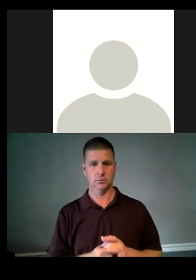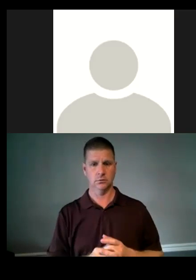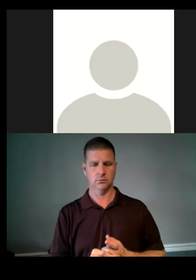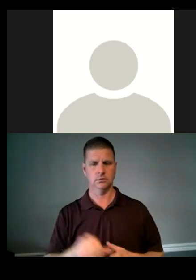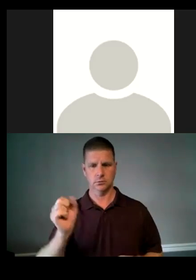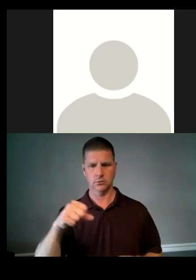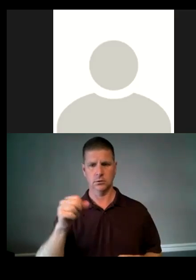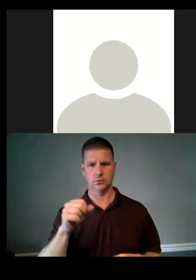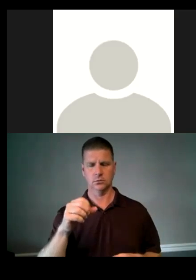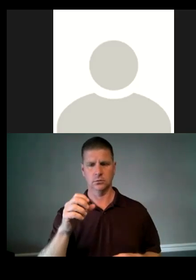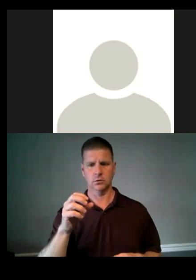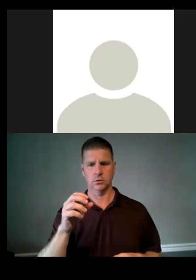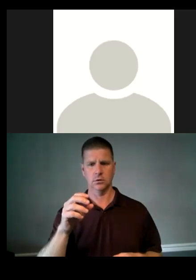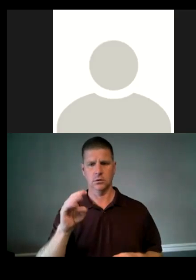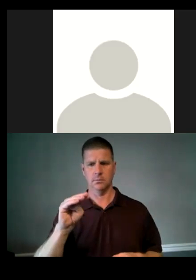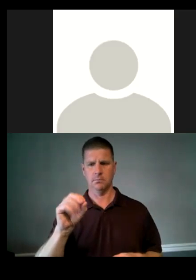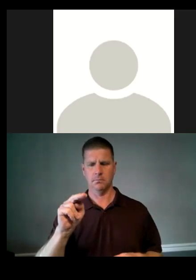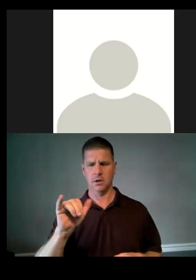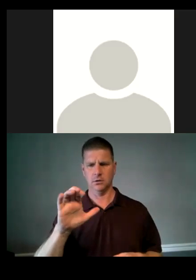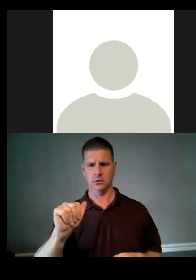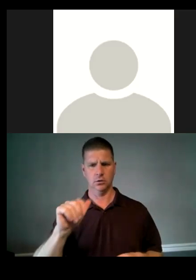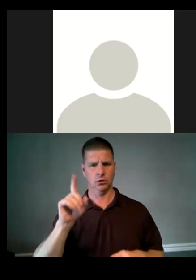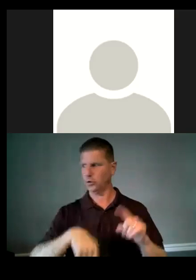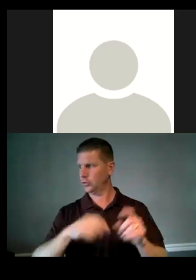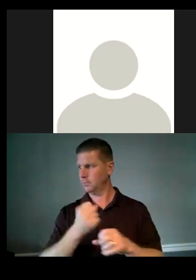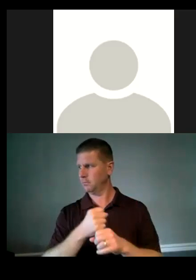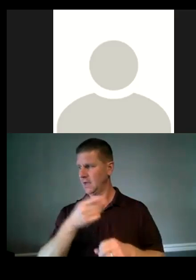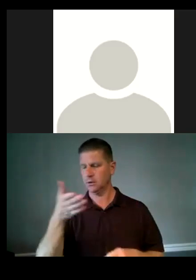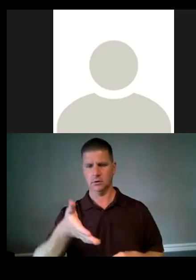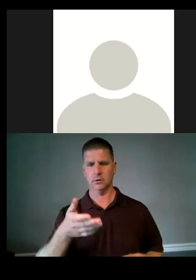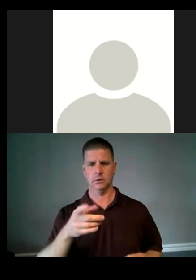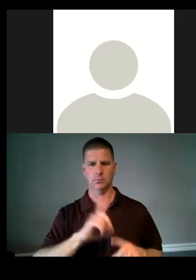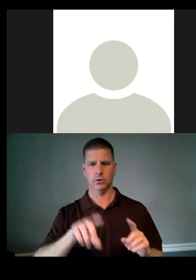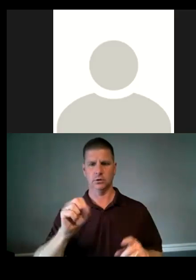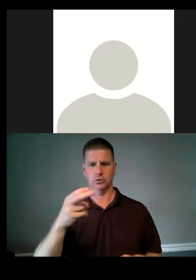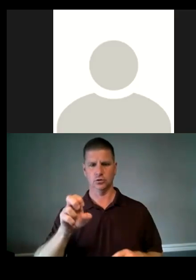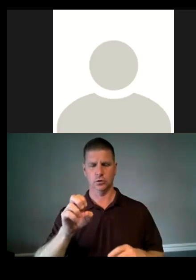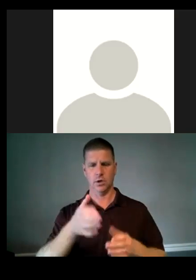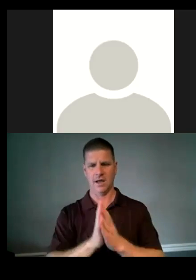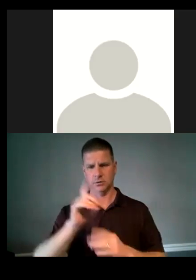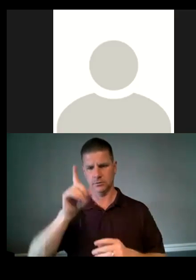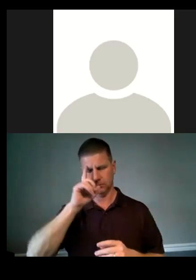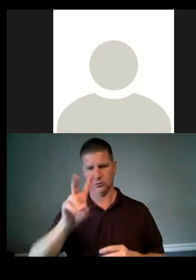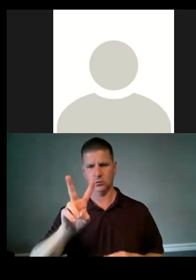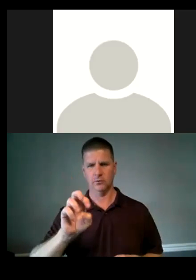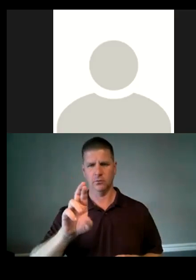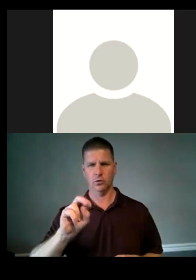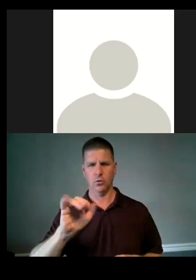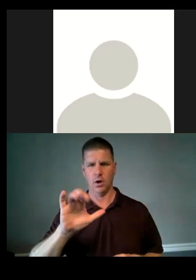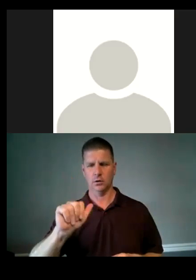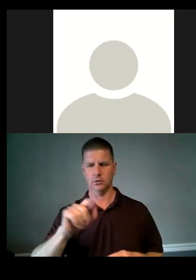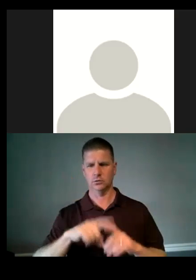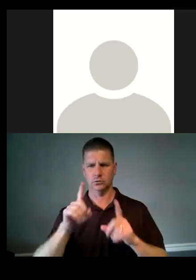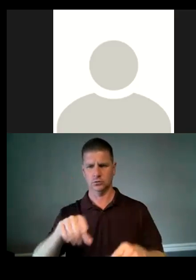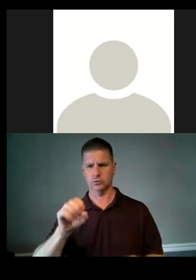yeah, so, uh, Monica could not make this, but, um, she asked for Veronica, um, attend.